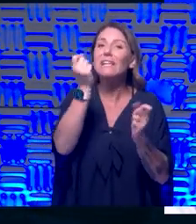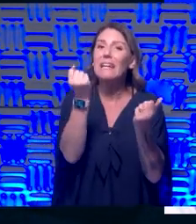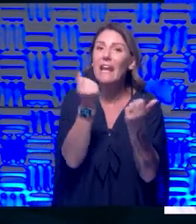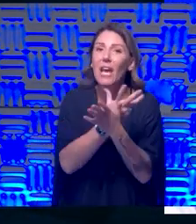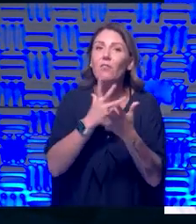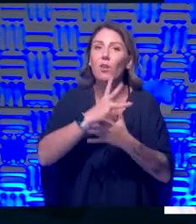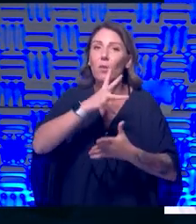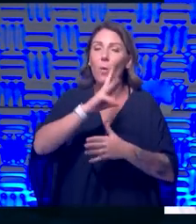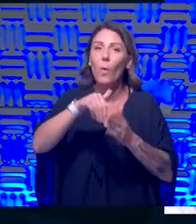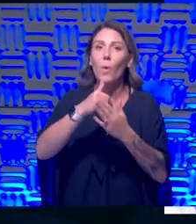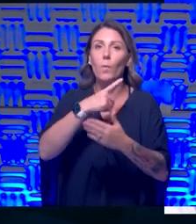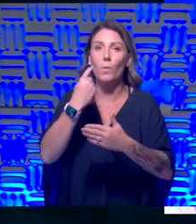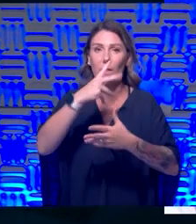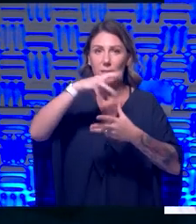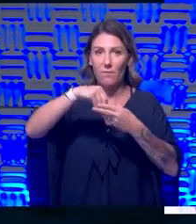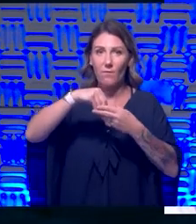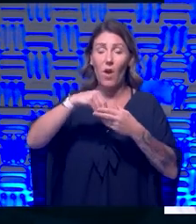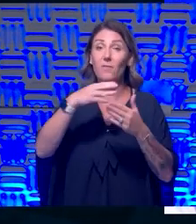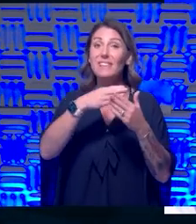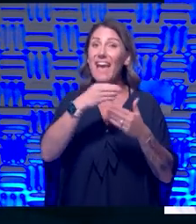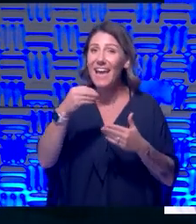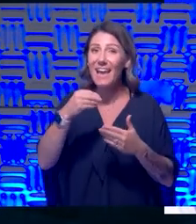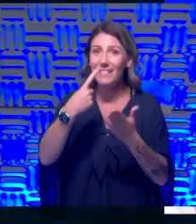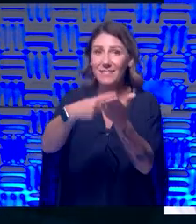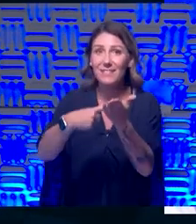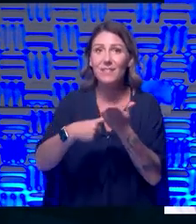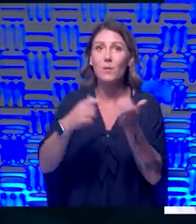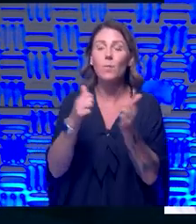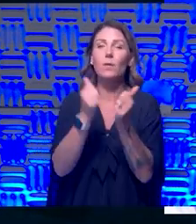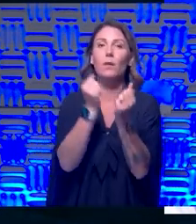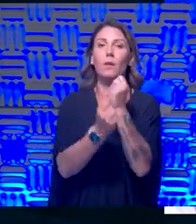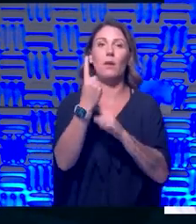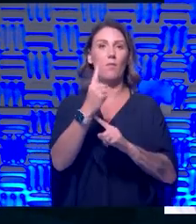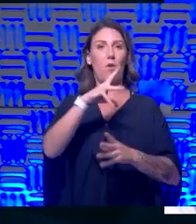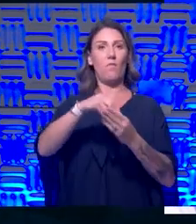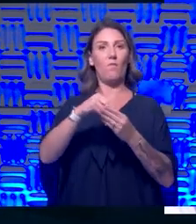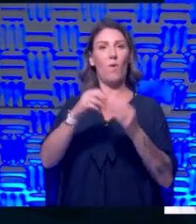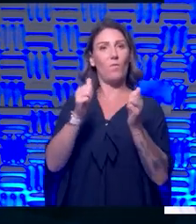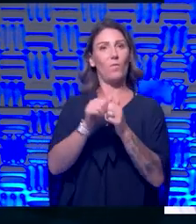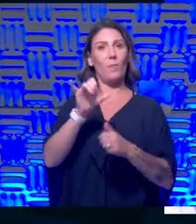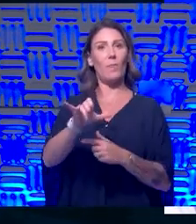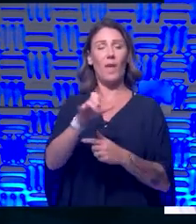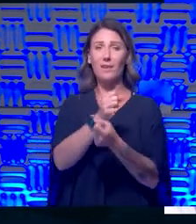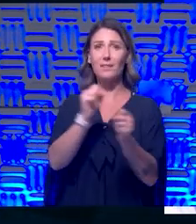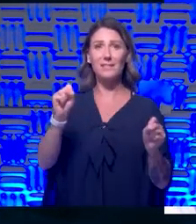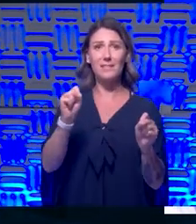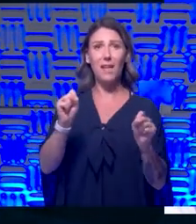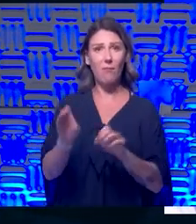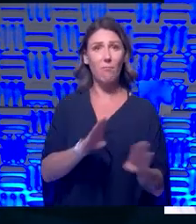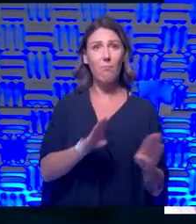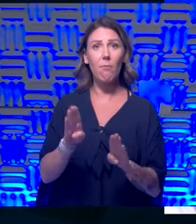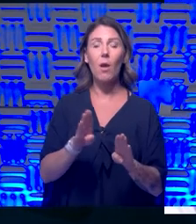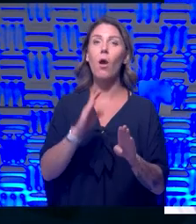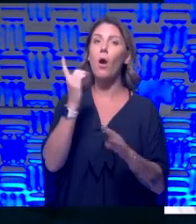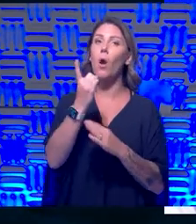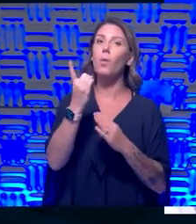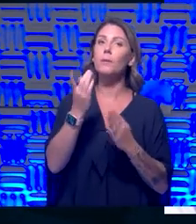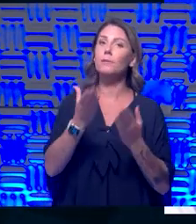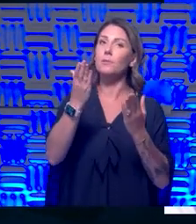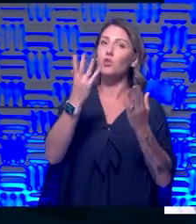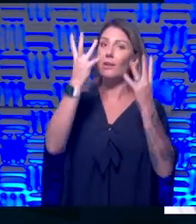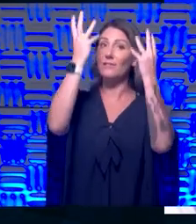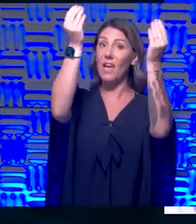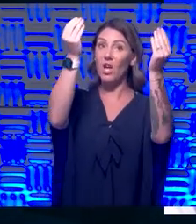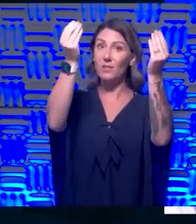talk about that with all the parties involved. And I think you can do it in a safe manner. Certainly we would always suggest outdoors and non